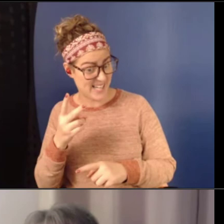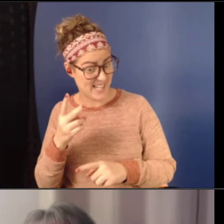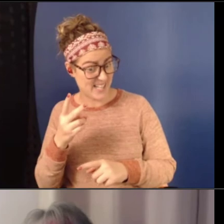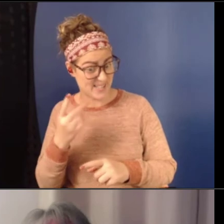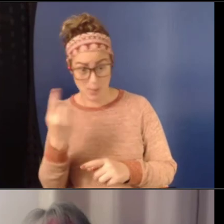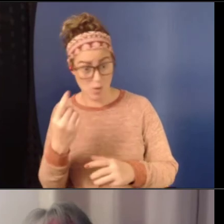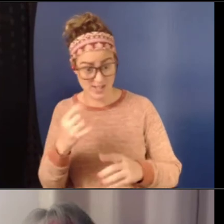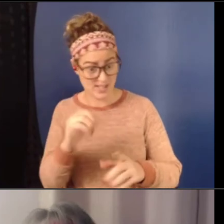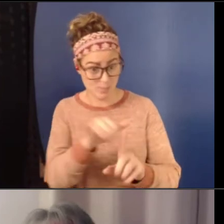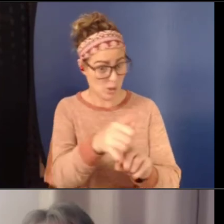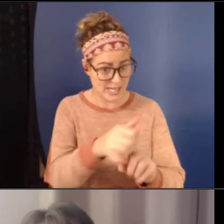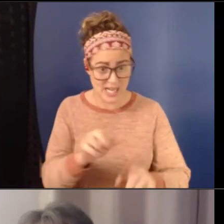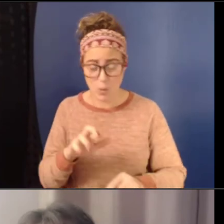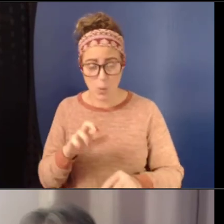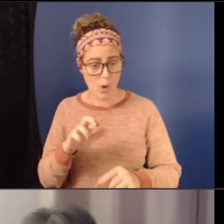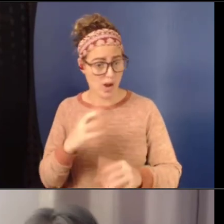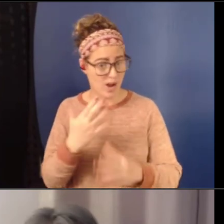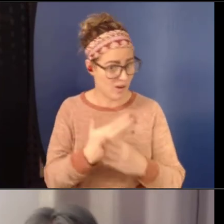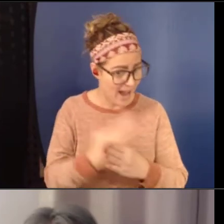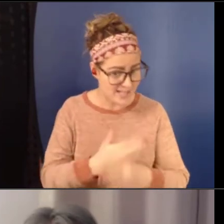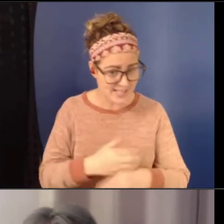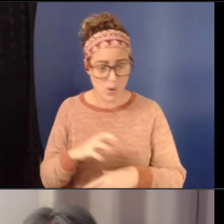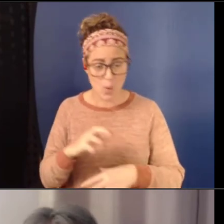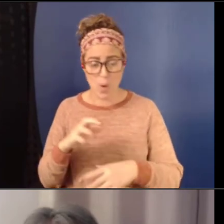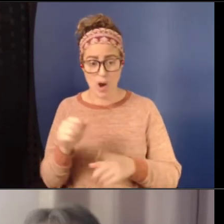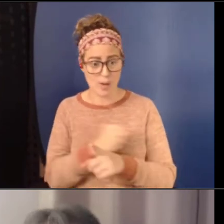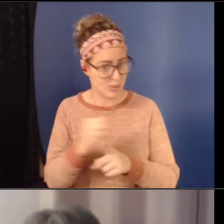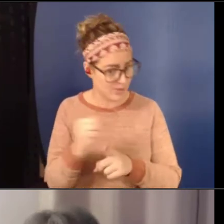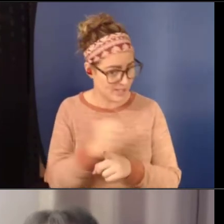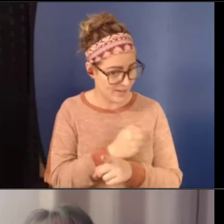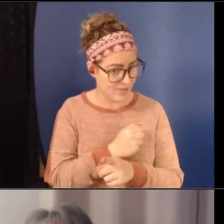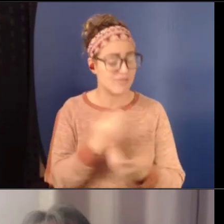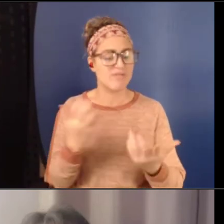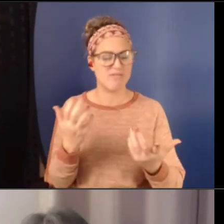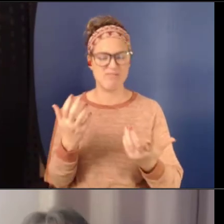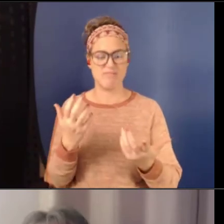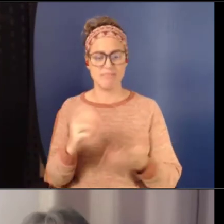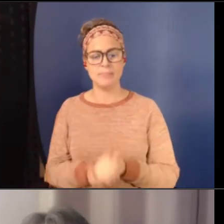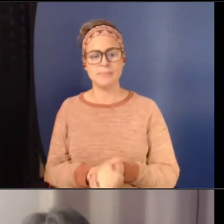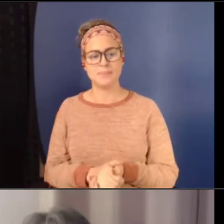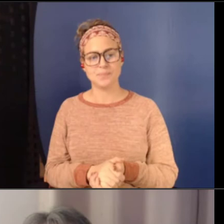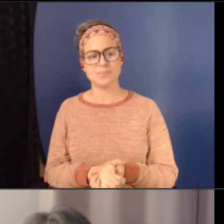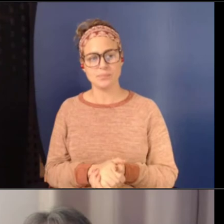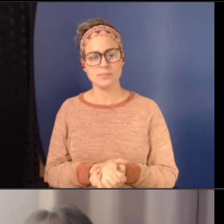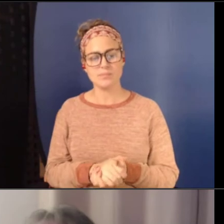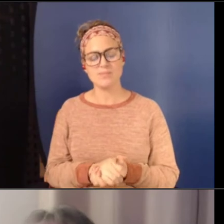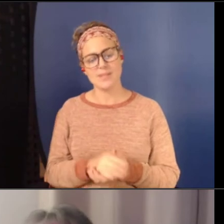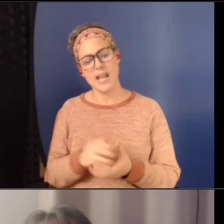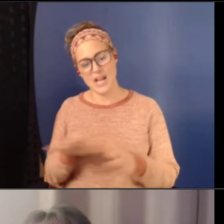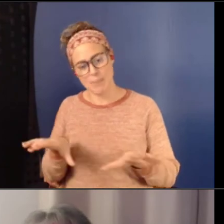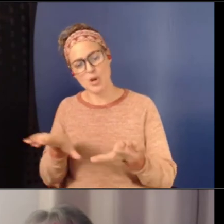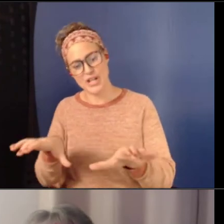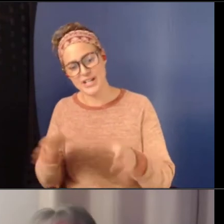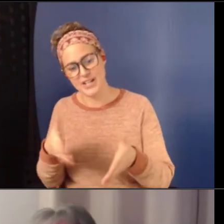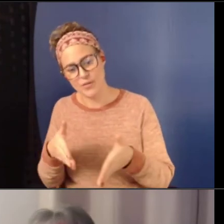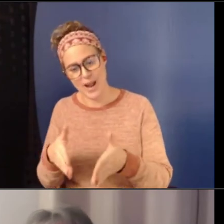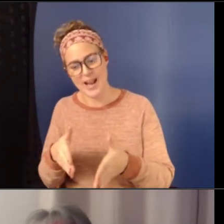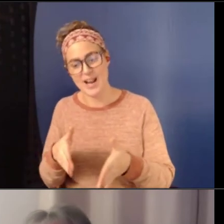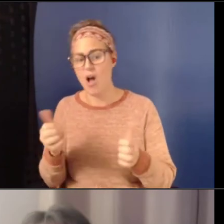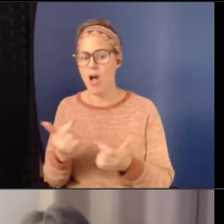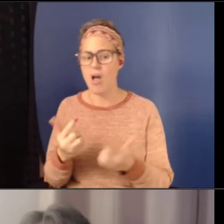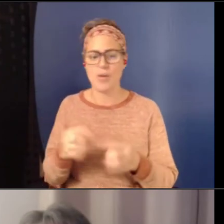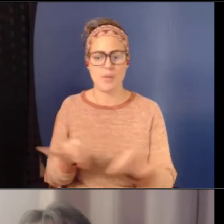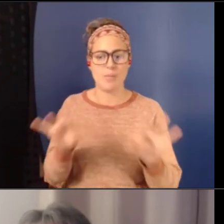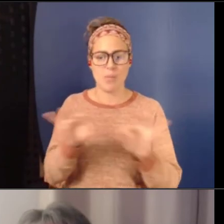abusive in a, in a way that's, um, productive. So, um, these are all important relationship